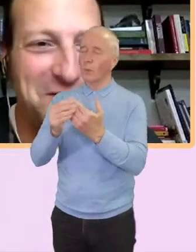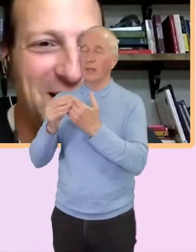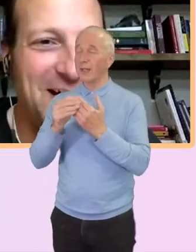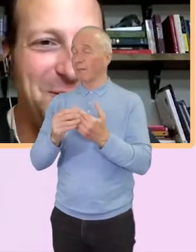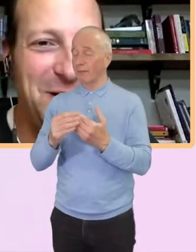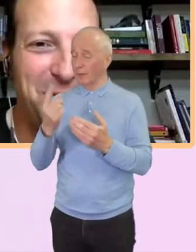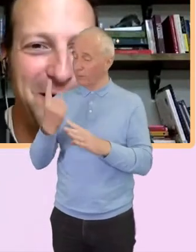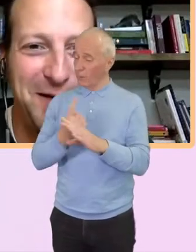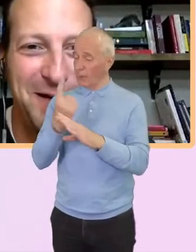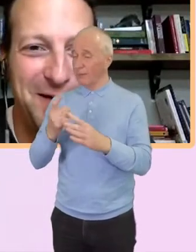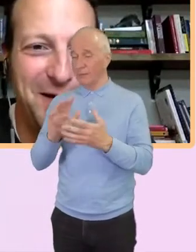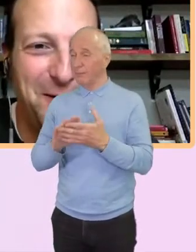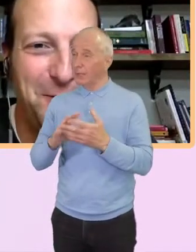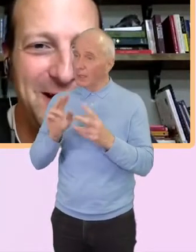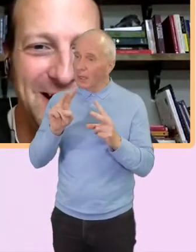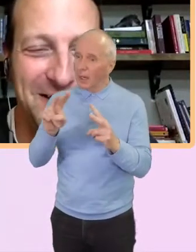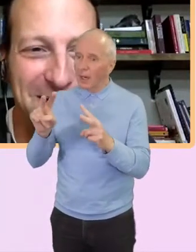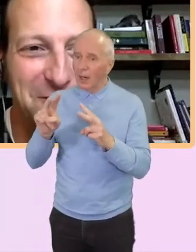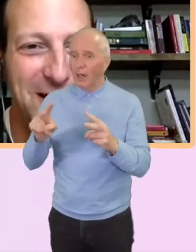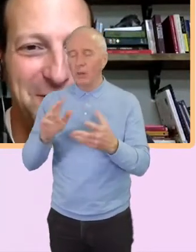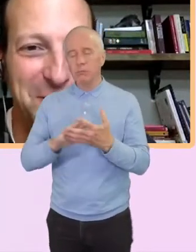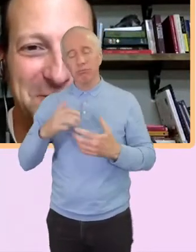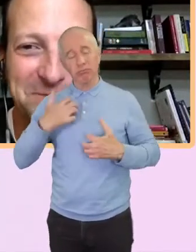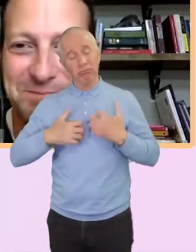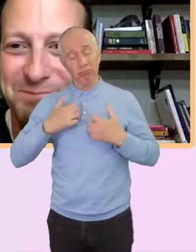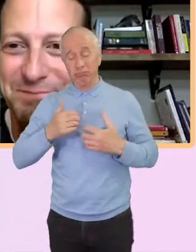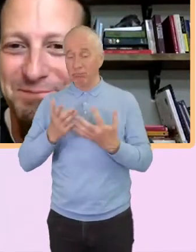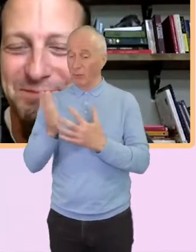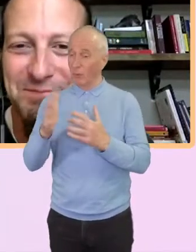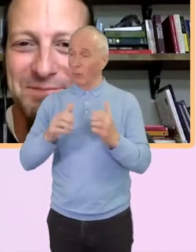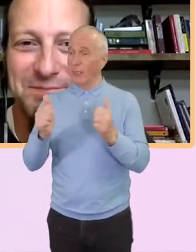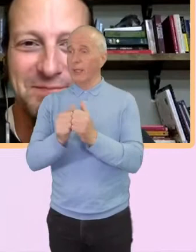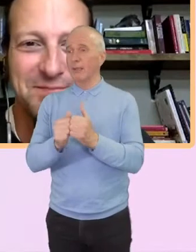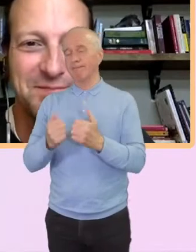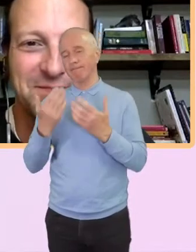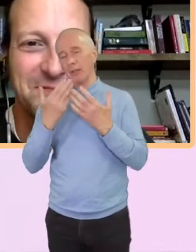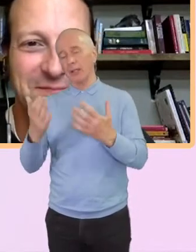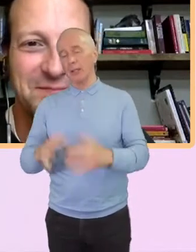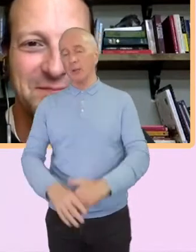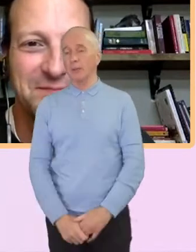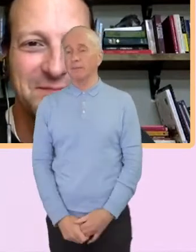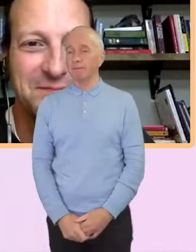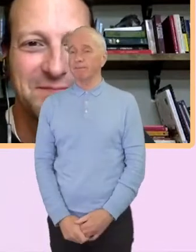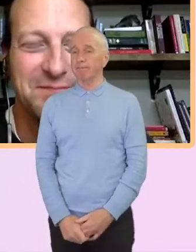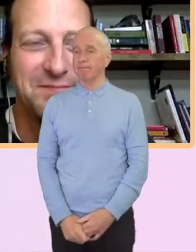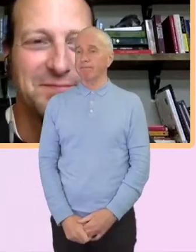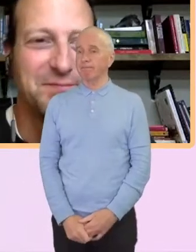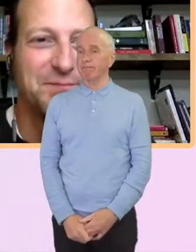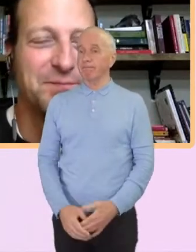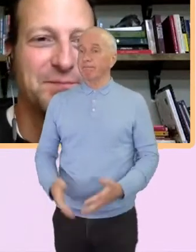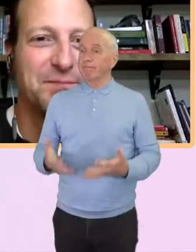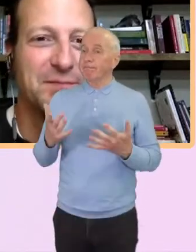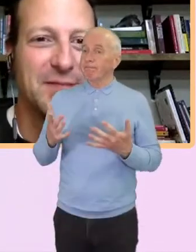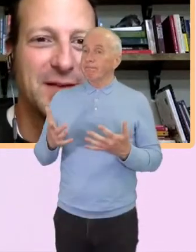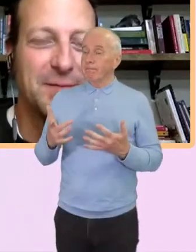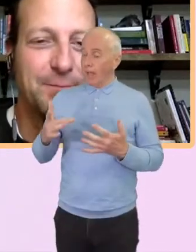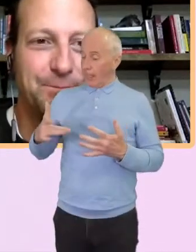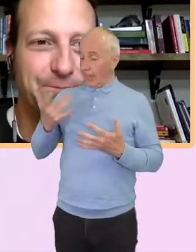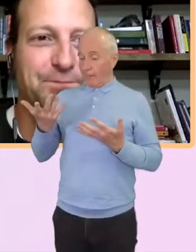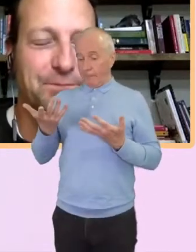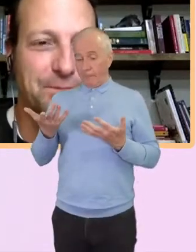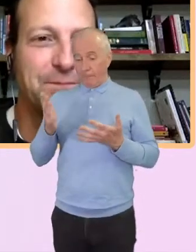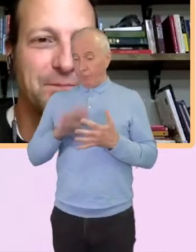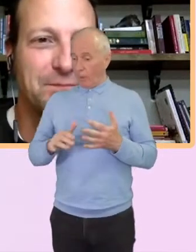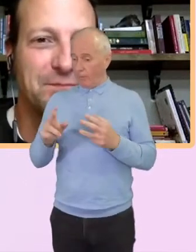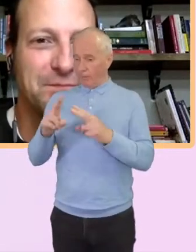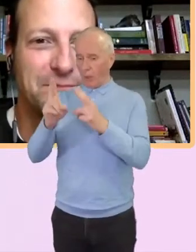hour. I'm excited to be a part of the whole weekend. Thanks for having me. Thank you for being with us. Just starting off, obviously, you're coming in live from